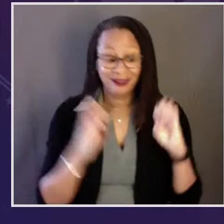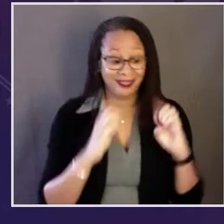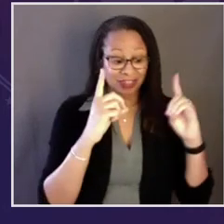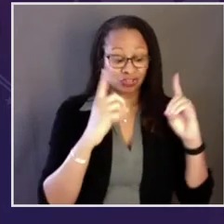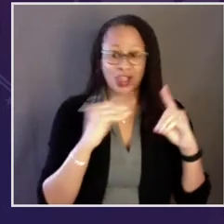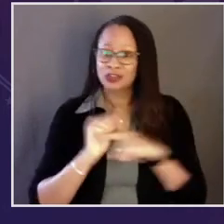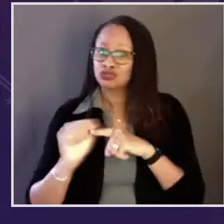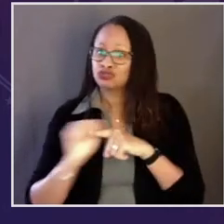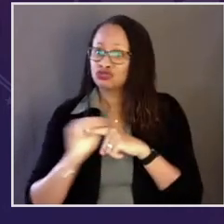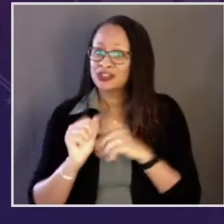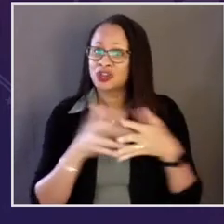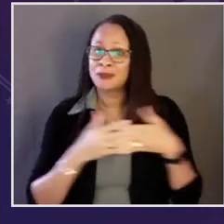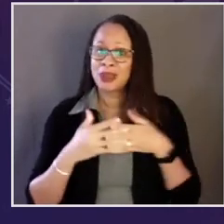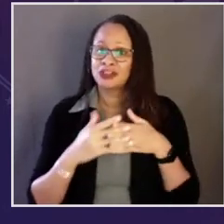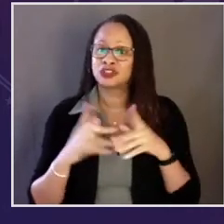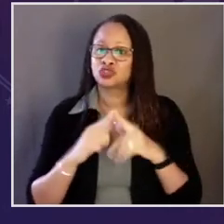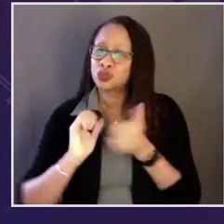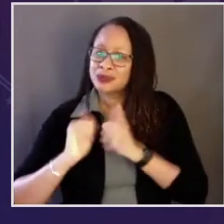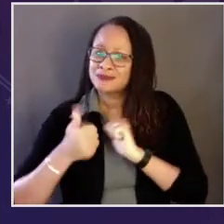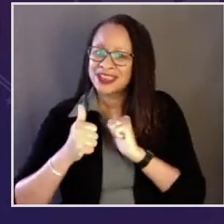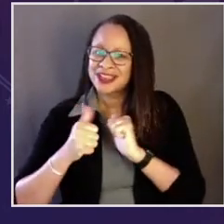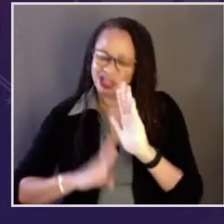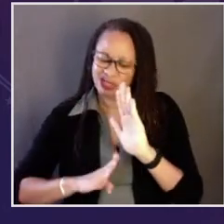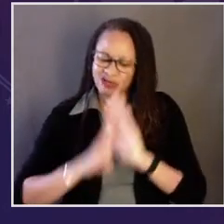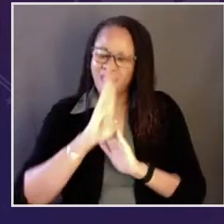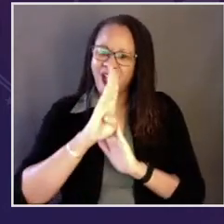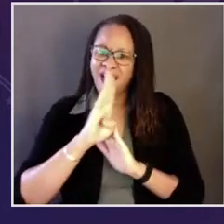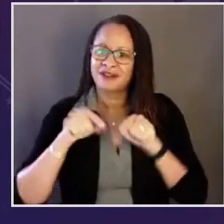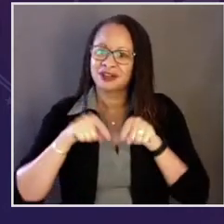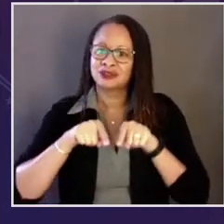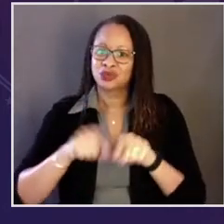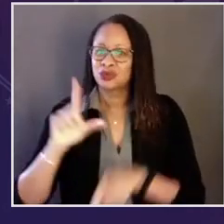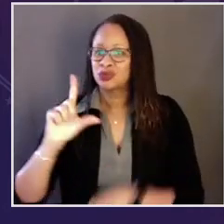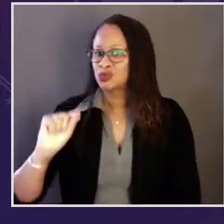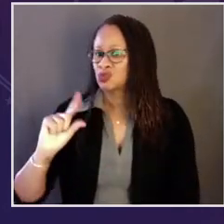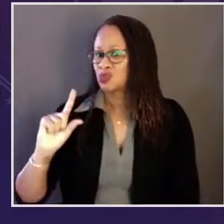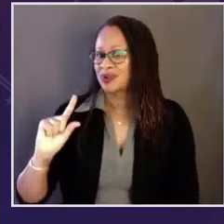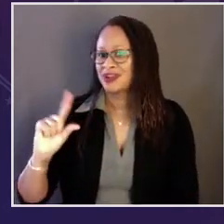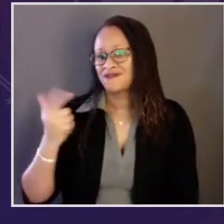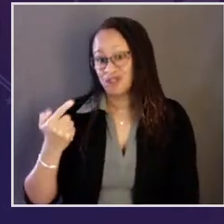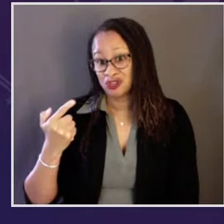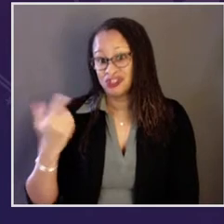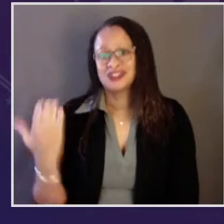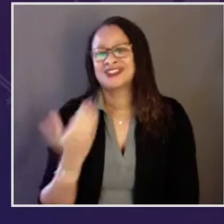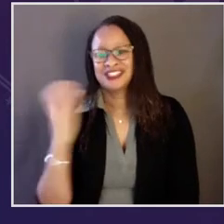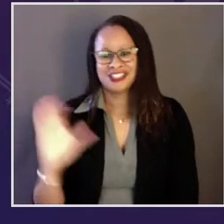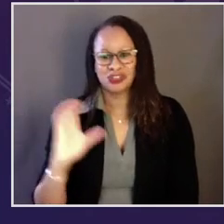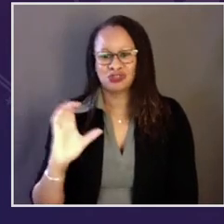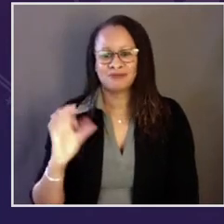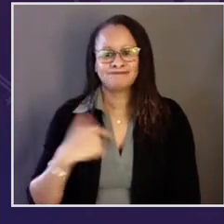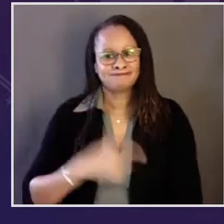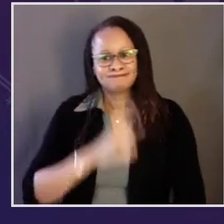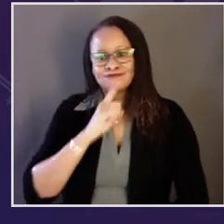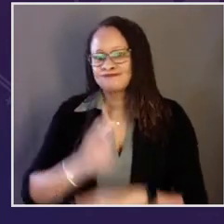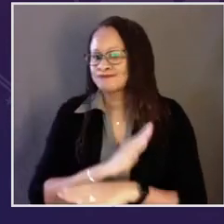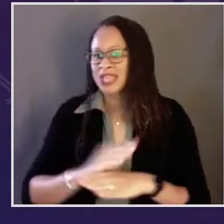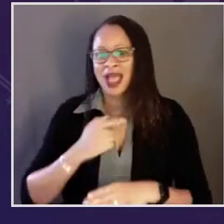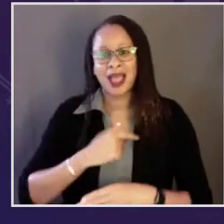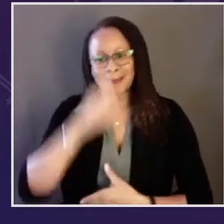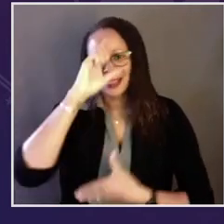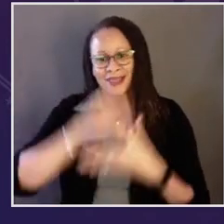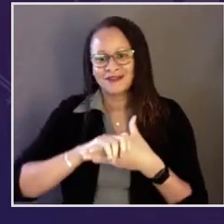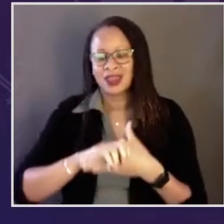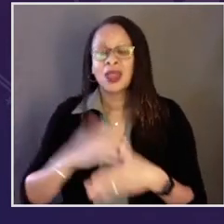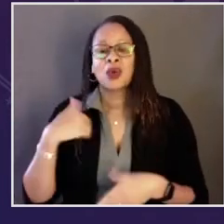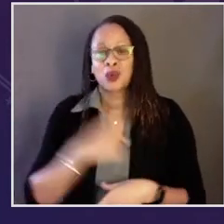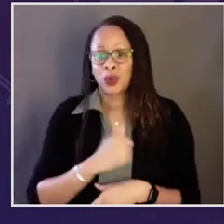and affordable, and to educate and train Americans to compete and thrive in the 21st century.